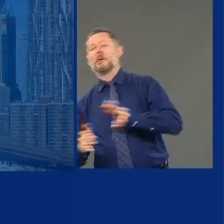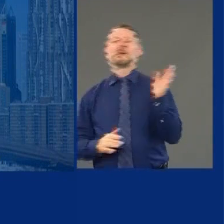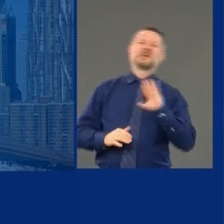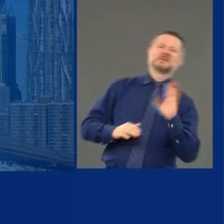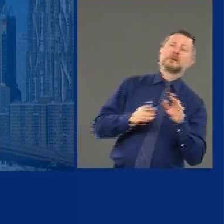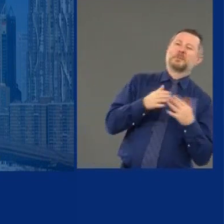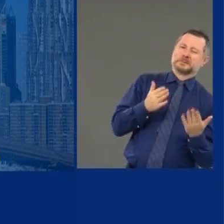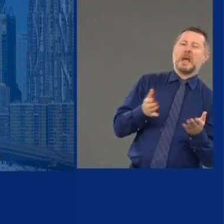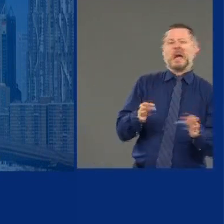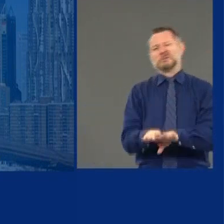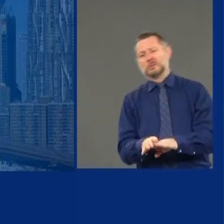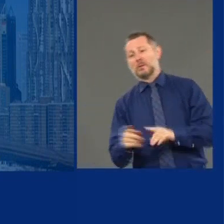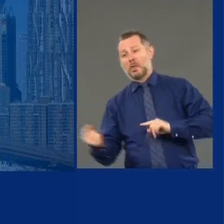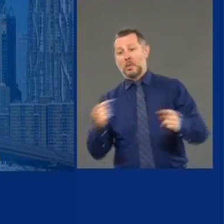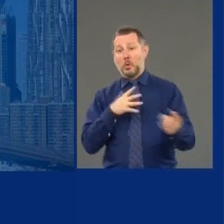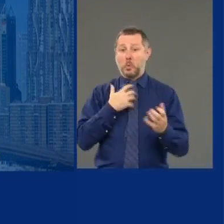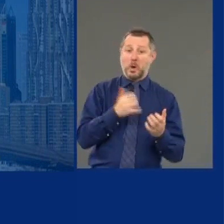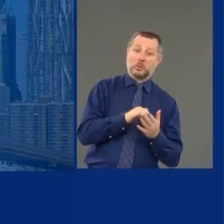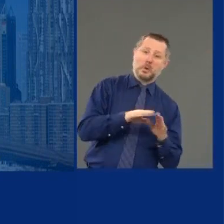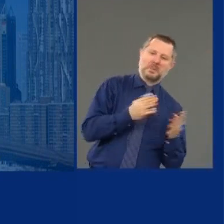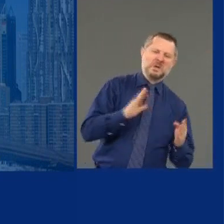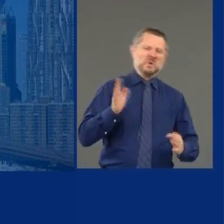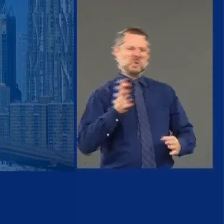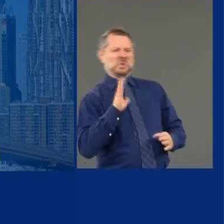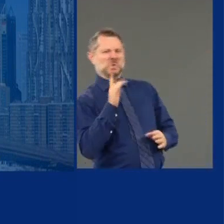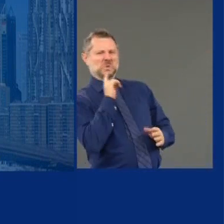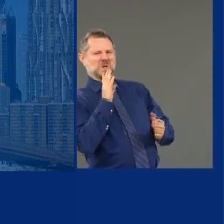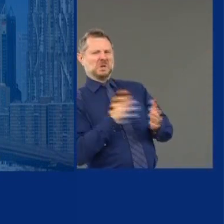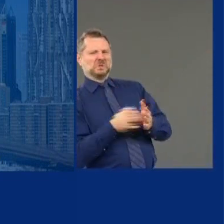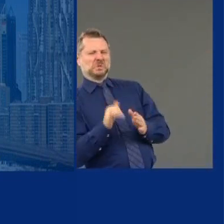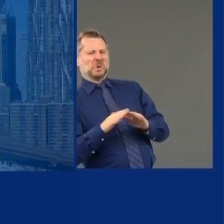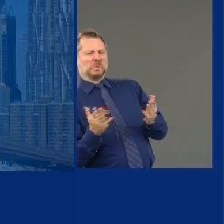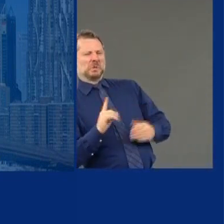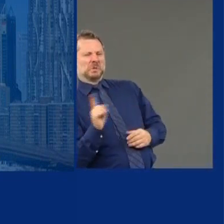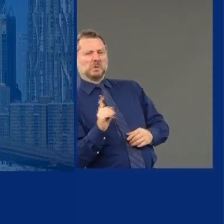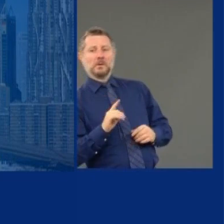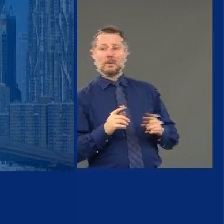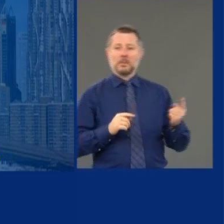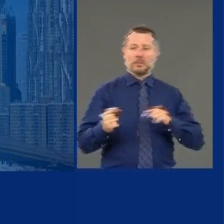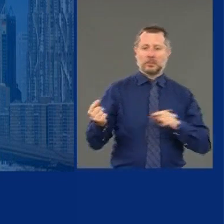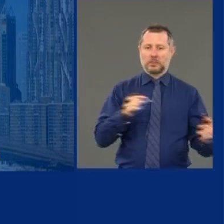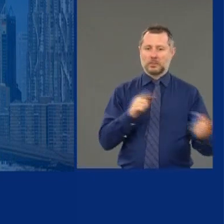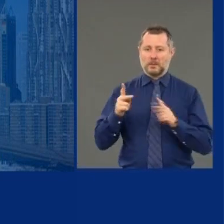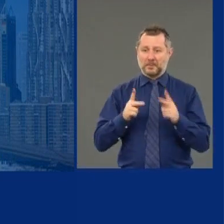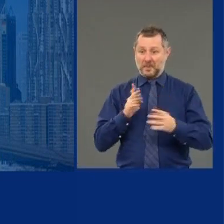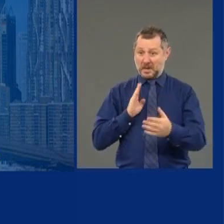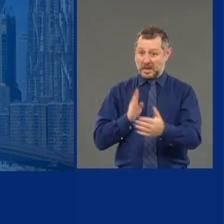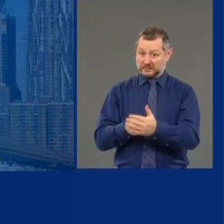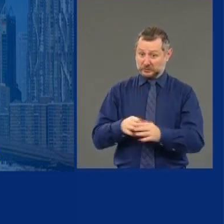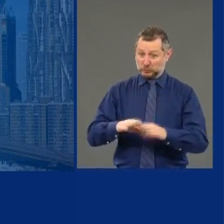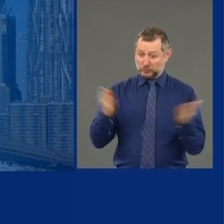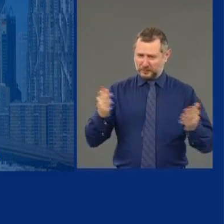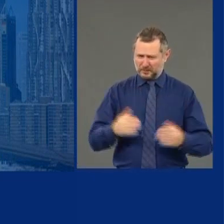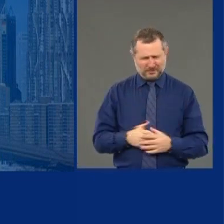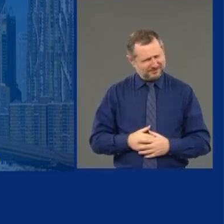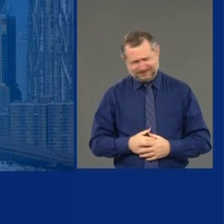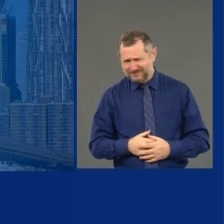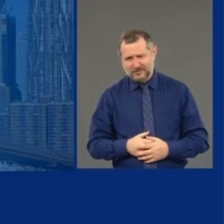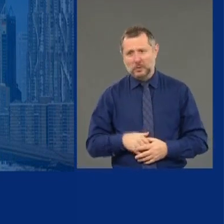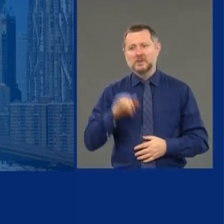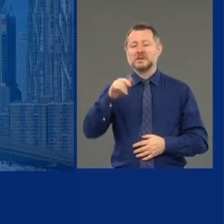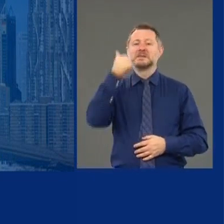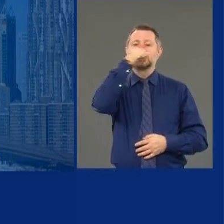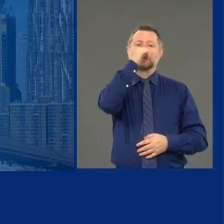are you in favor of reopening or are you against reopening? Nobody was against reopening. What an absurd